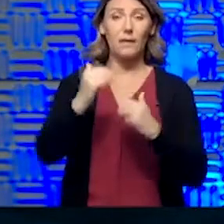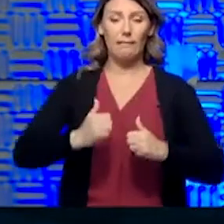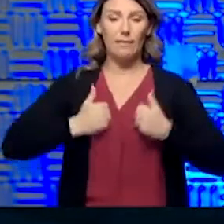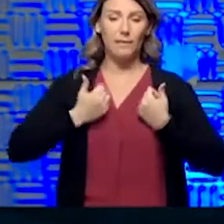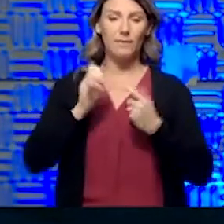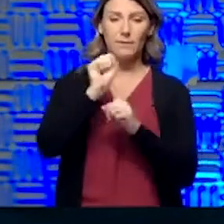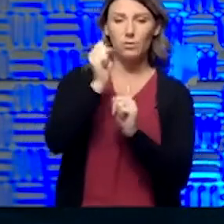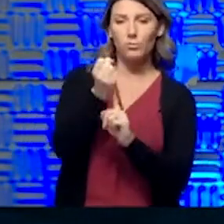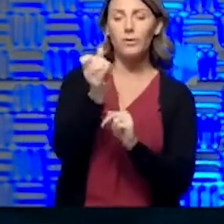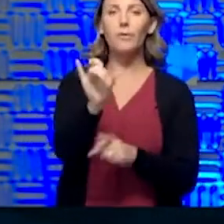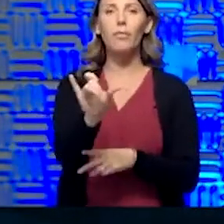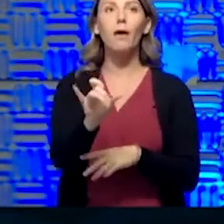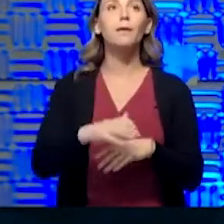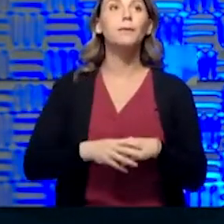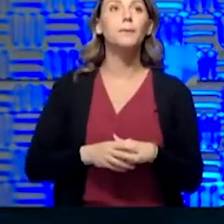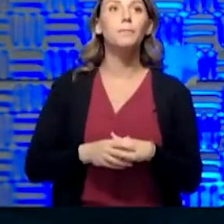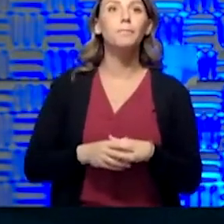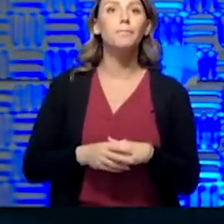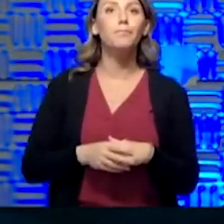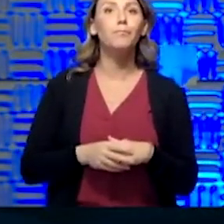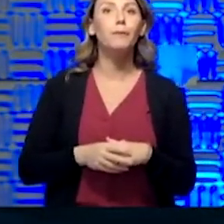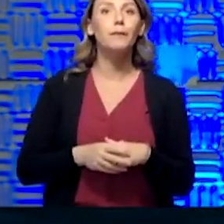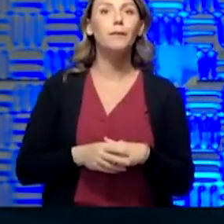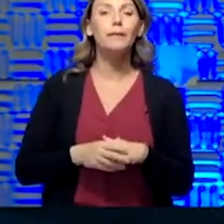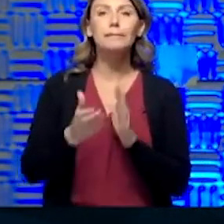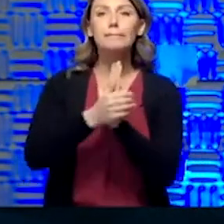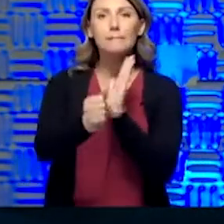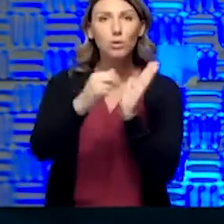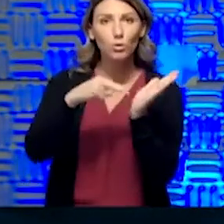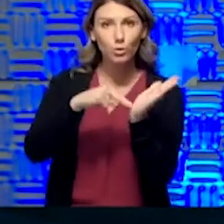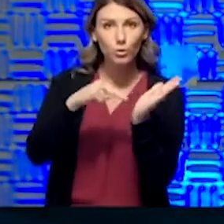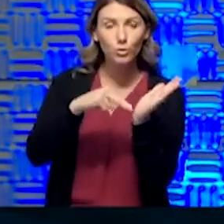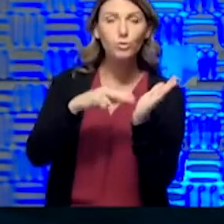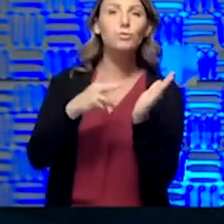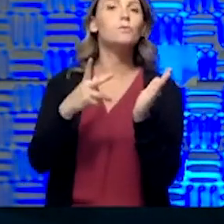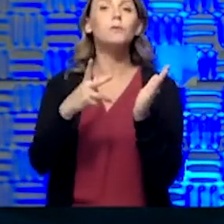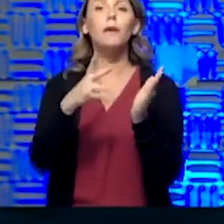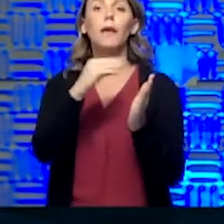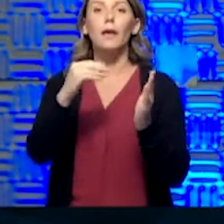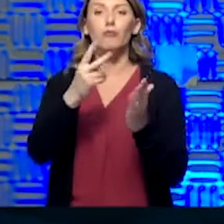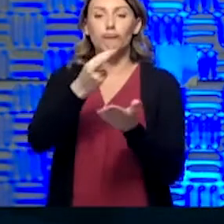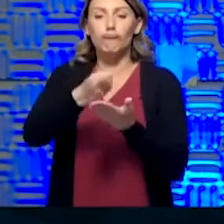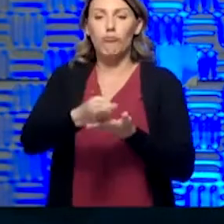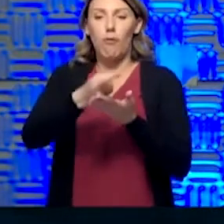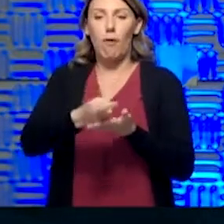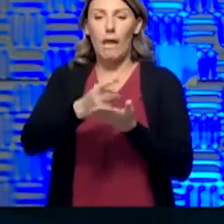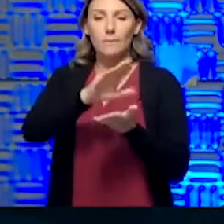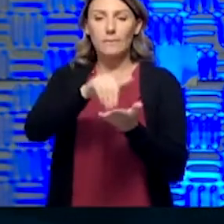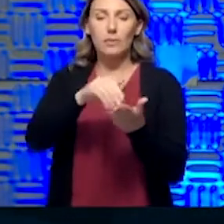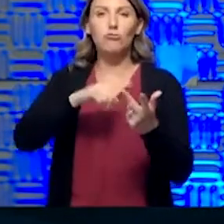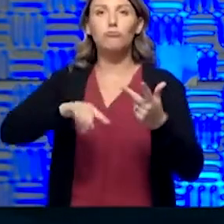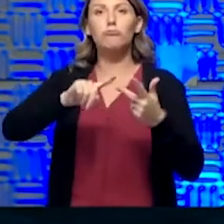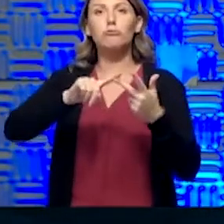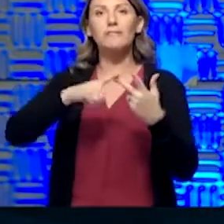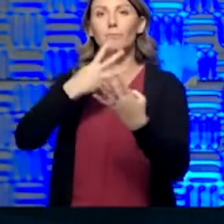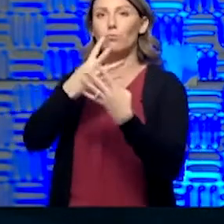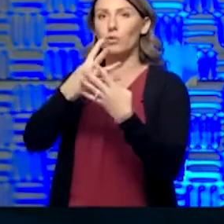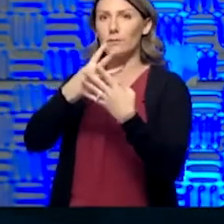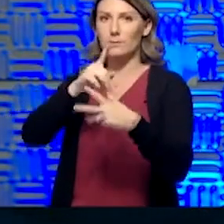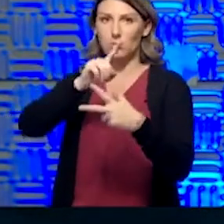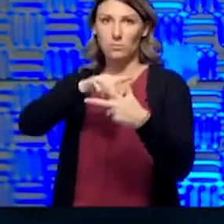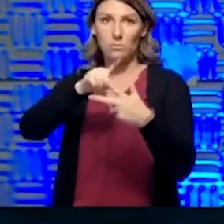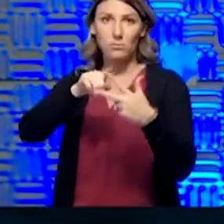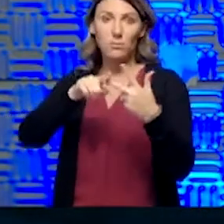like skilled nursing, acute rehab centers, and prisons. We, very high